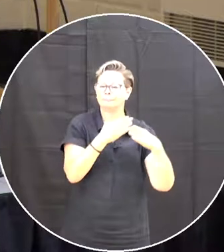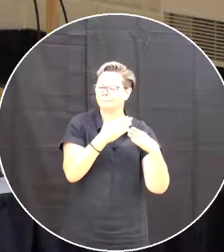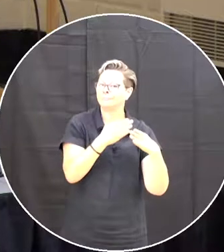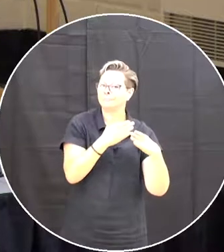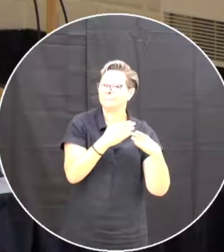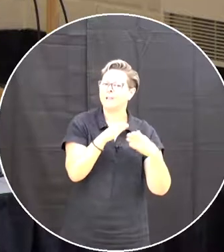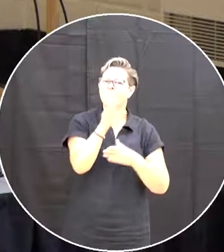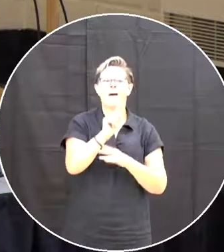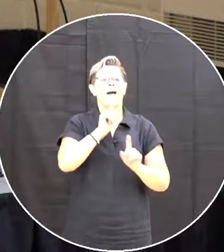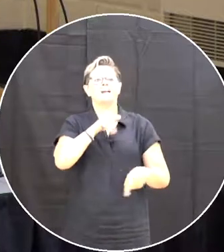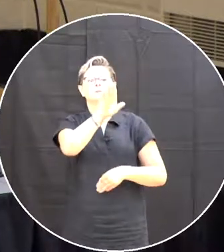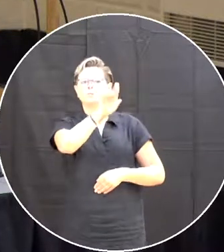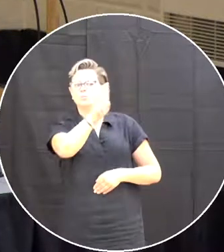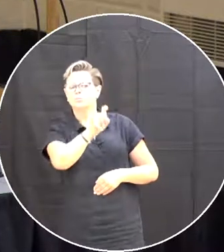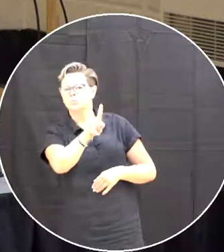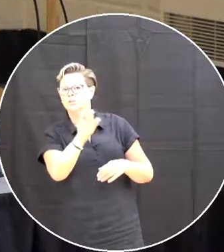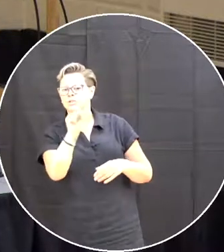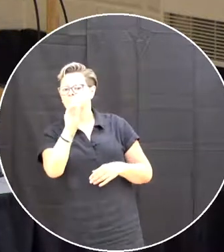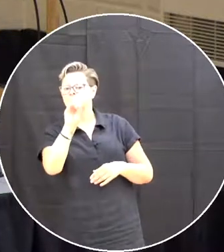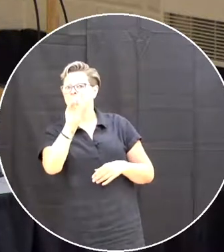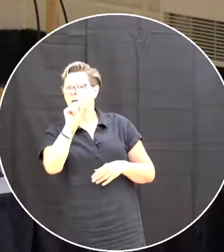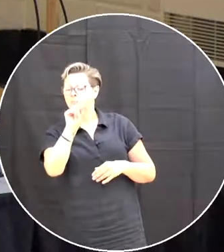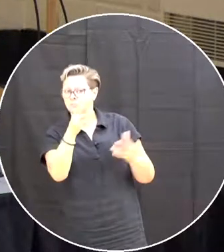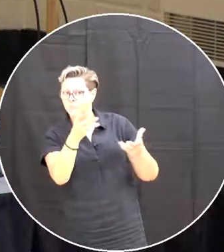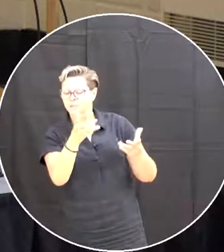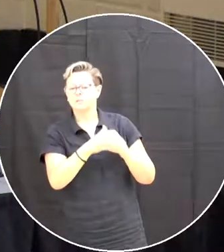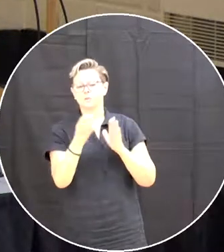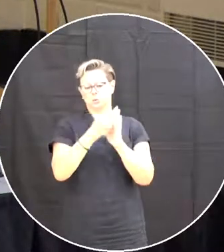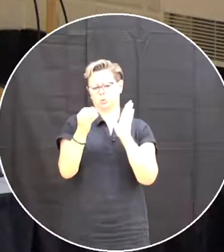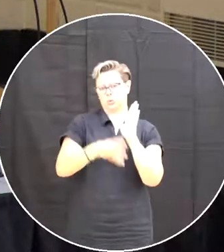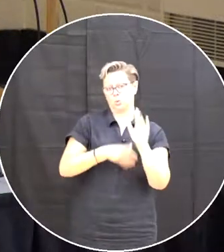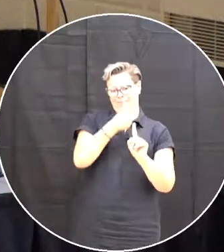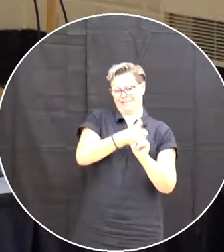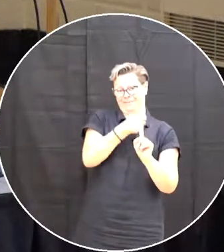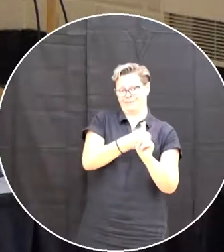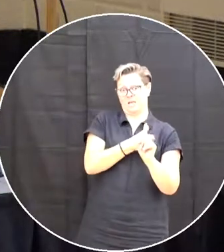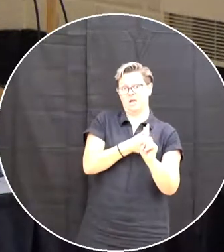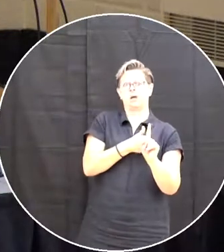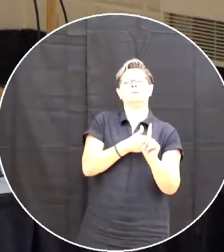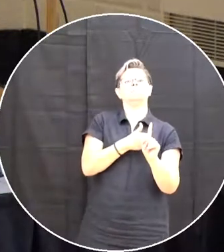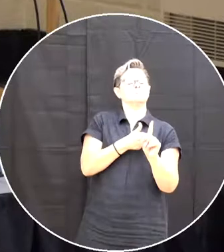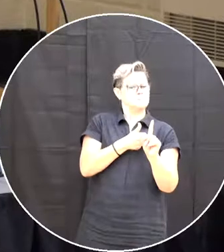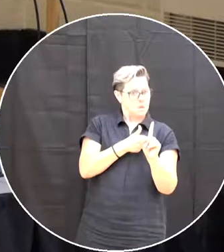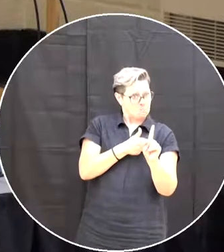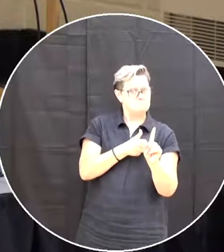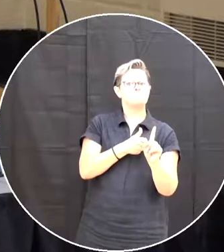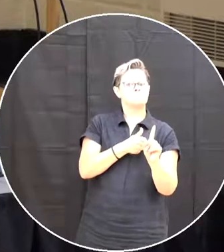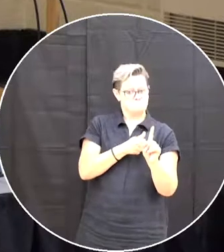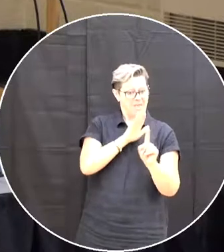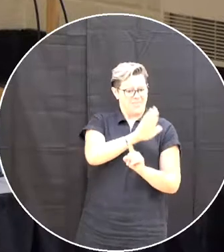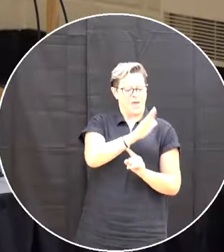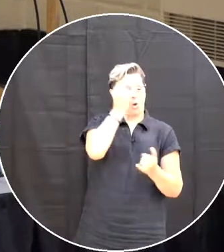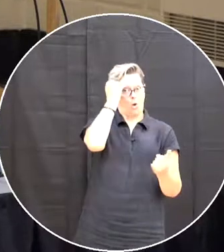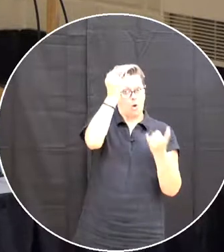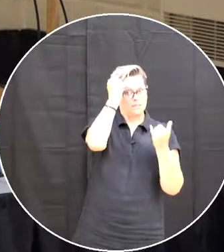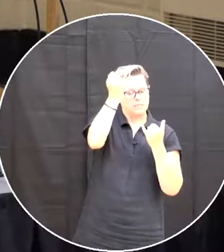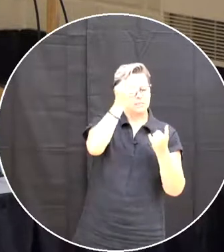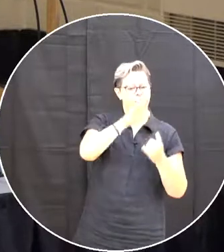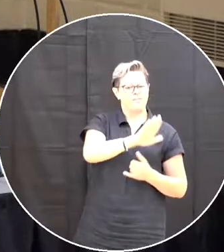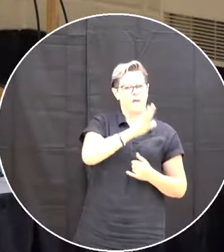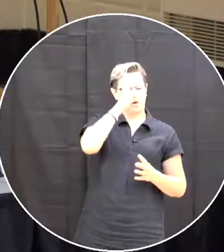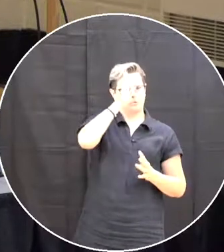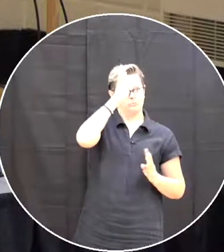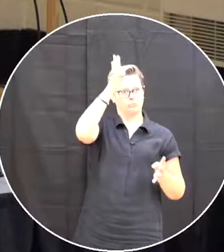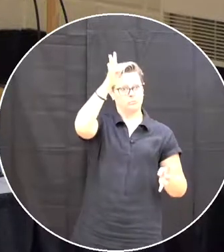your question directly Uh The students Having A huge say On the front end Of the type of projects They're engaging on